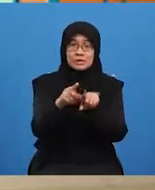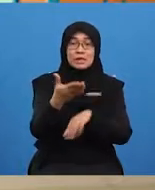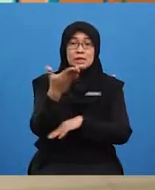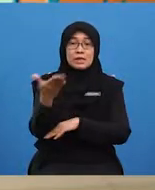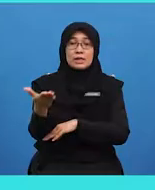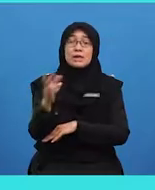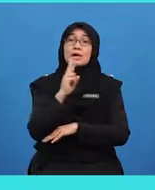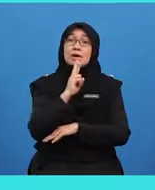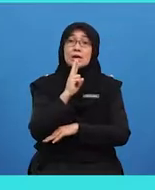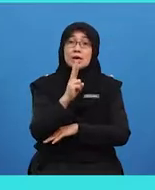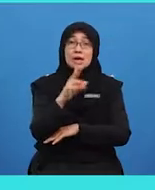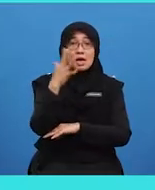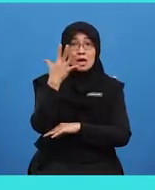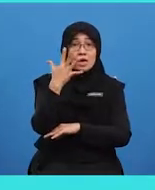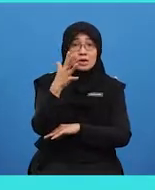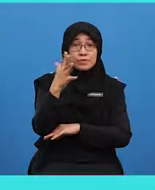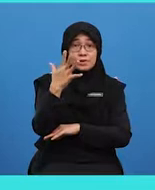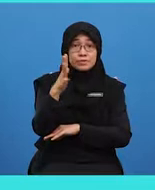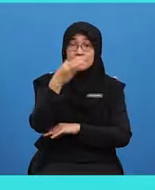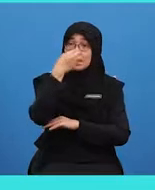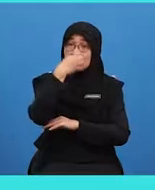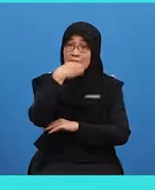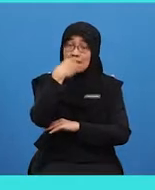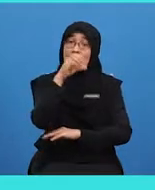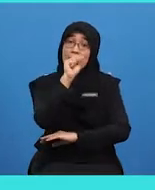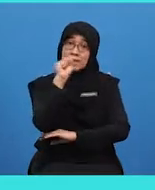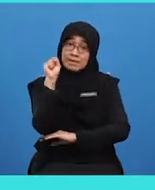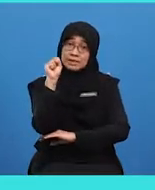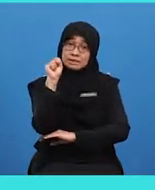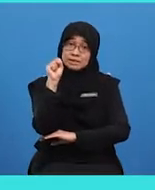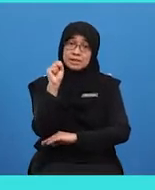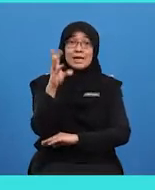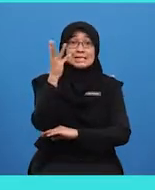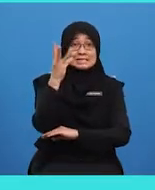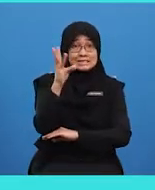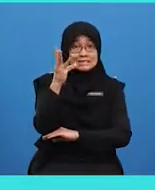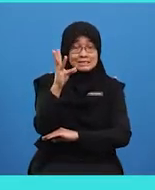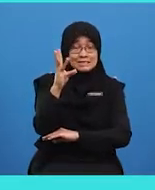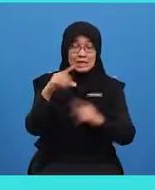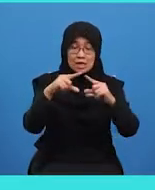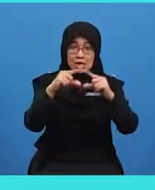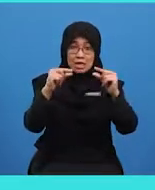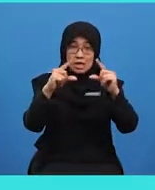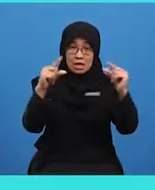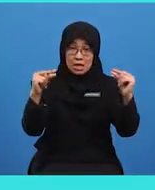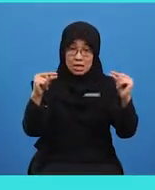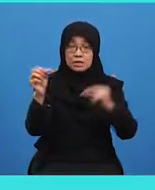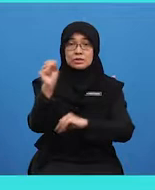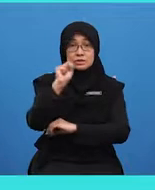are 15 apples, 16 sausages,